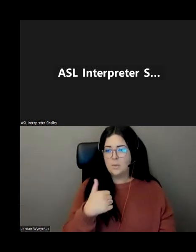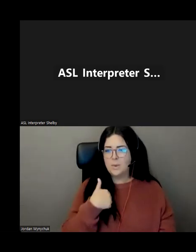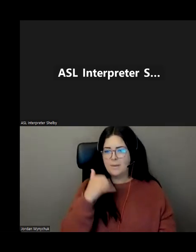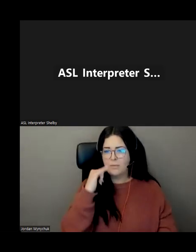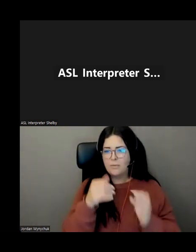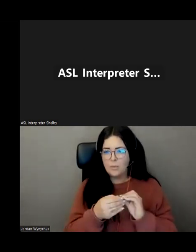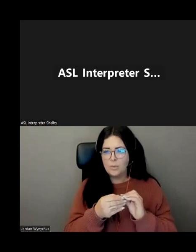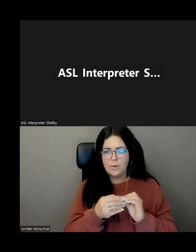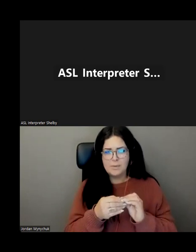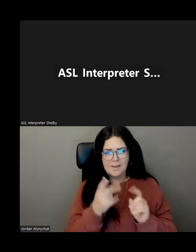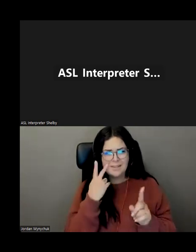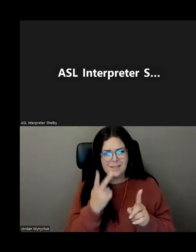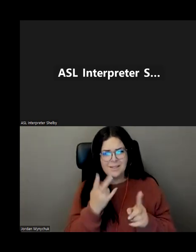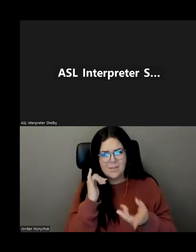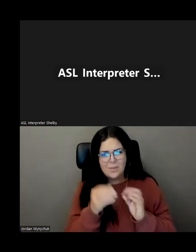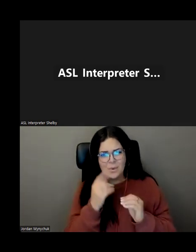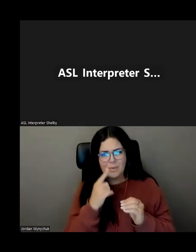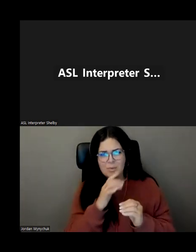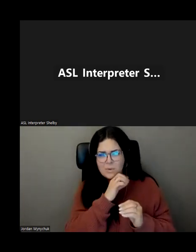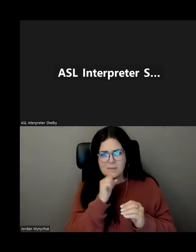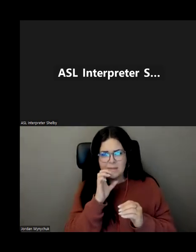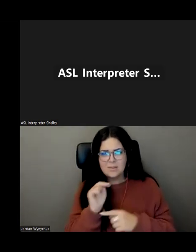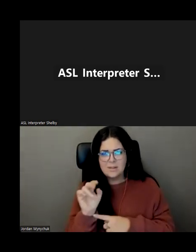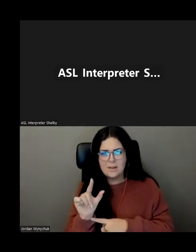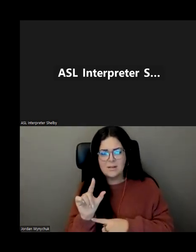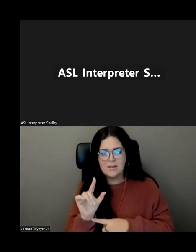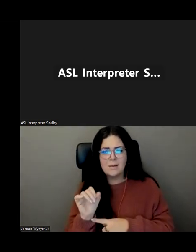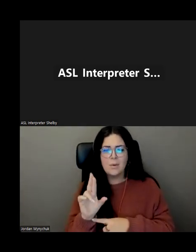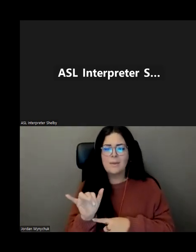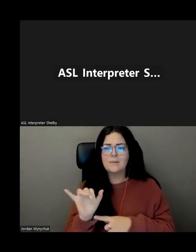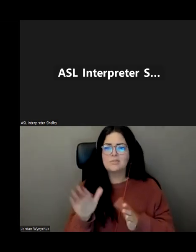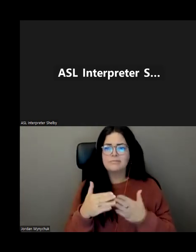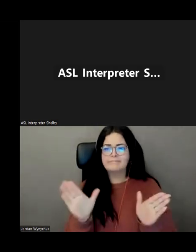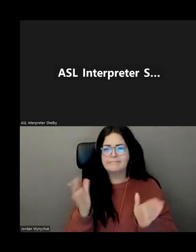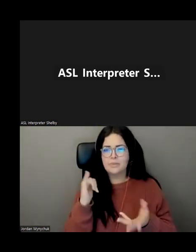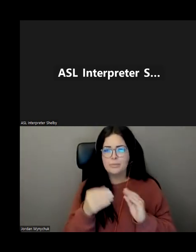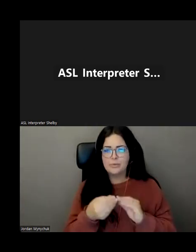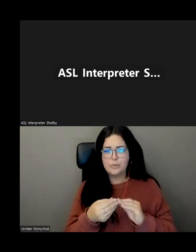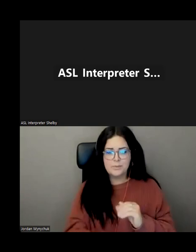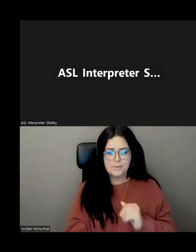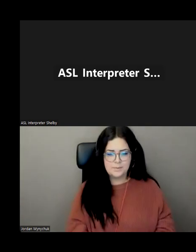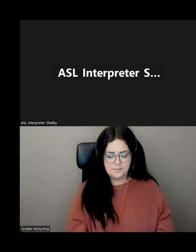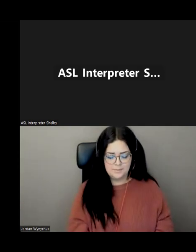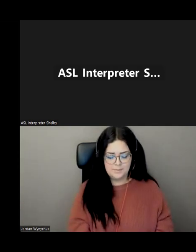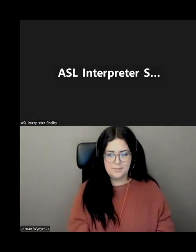there catherine seniors now no that's the generic number but